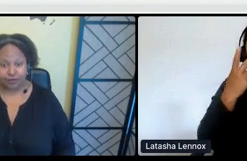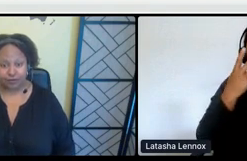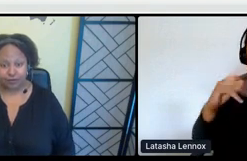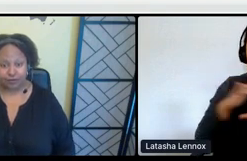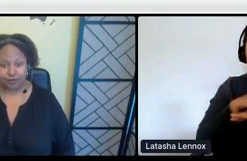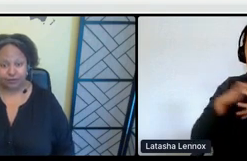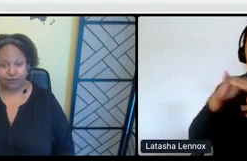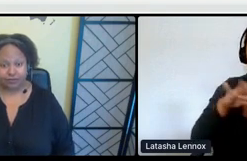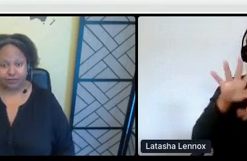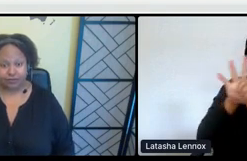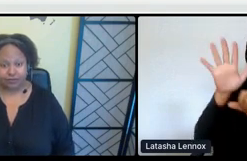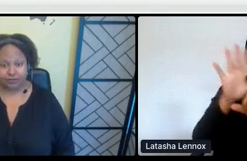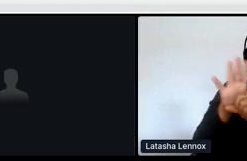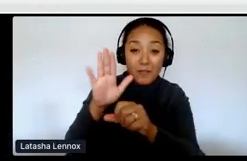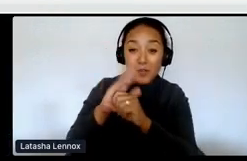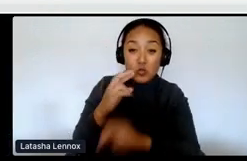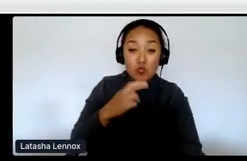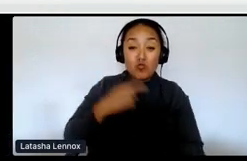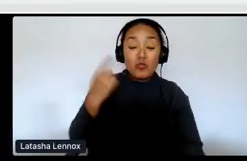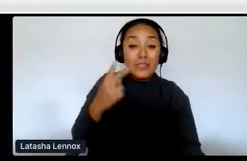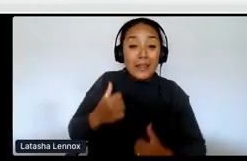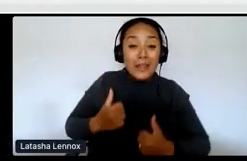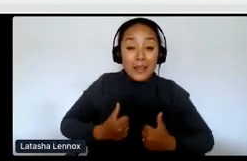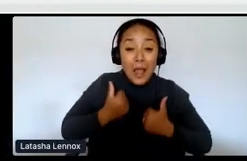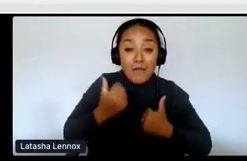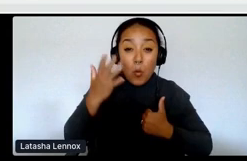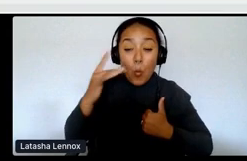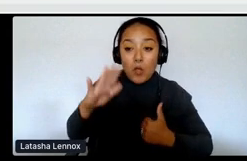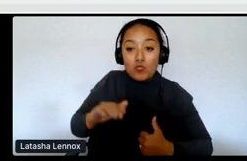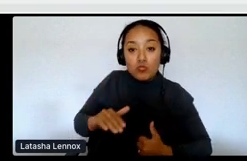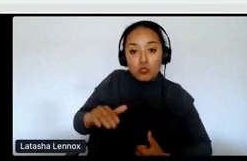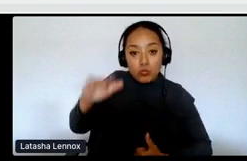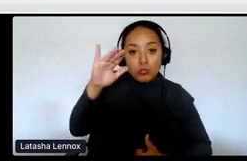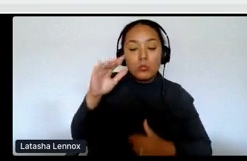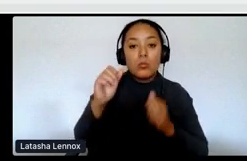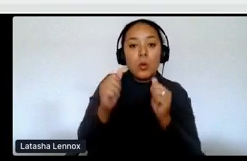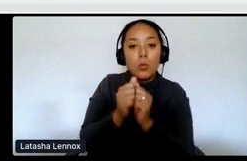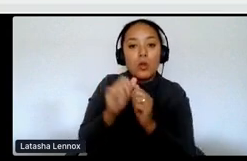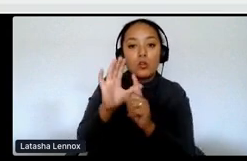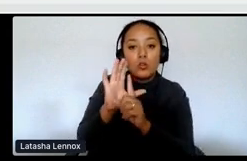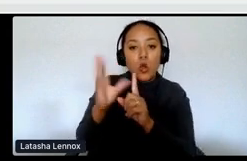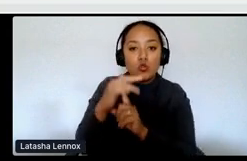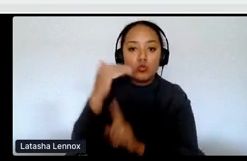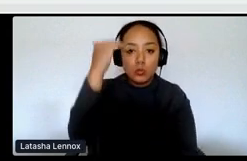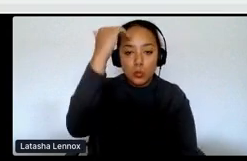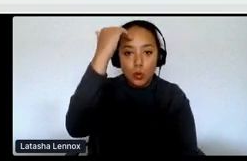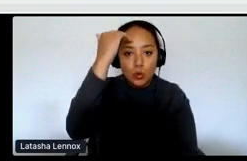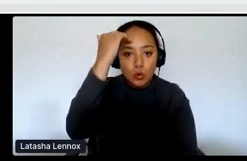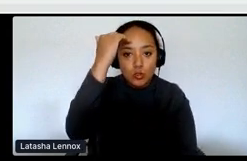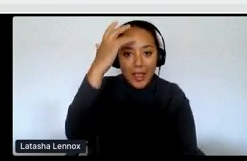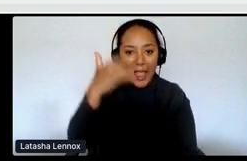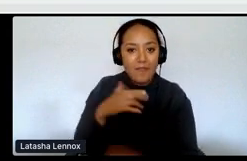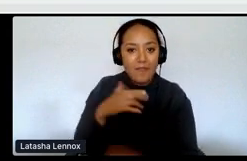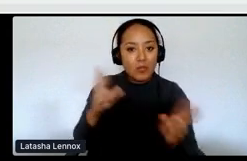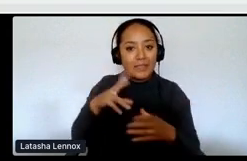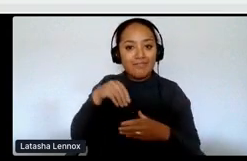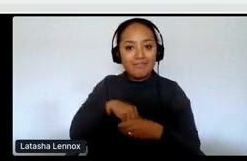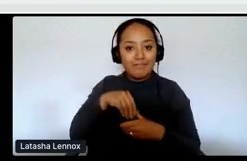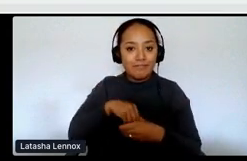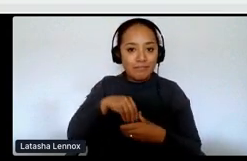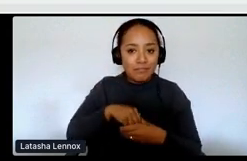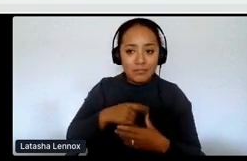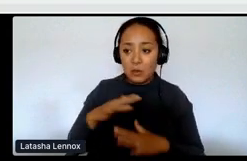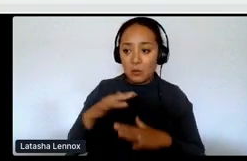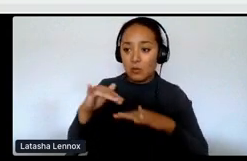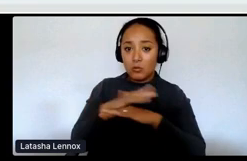raised with this, um, with this cultural, um, knowledge. Uh, and so indigenous